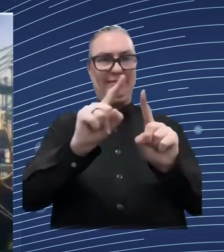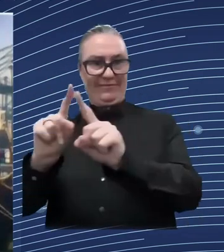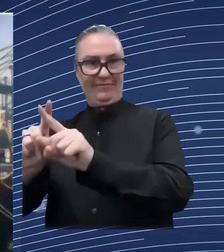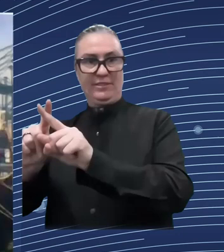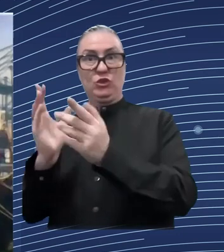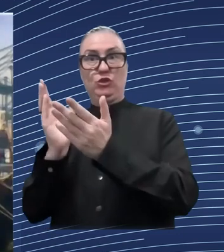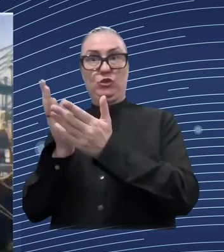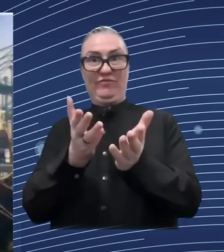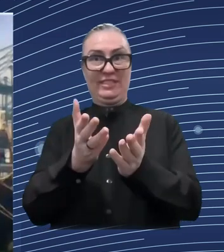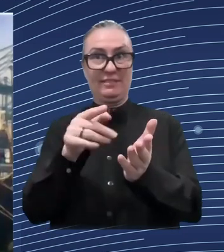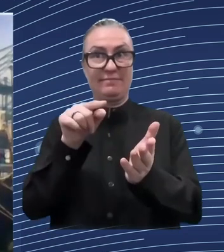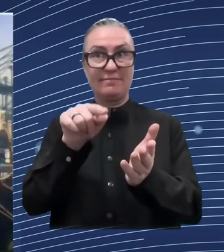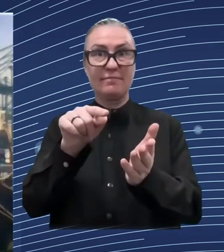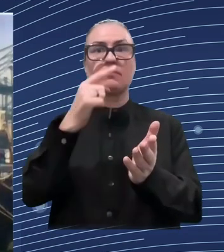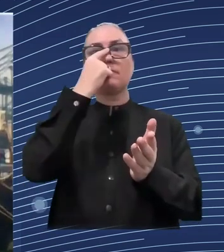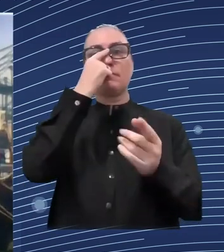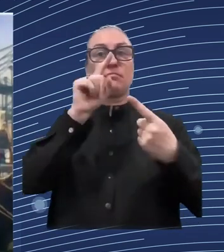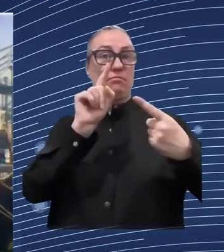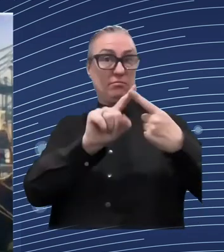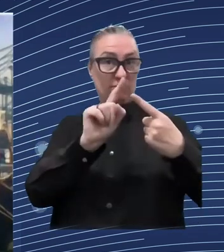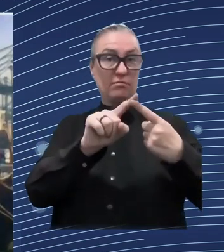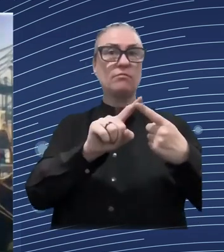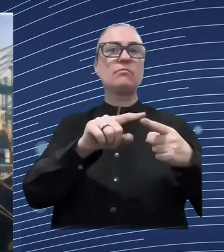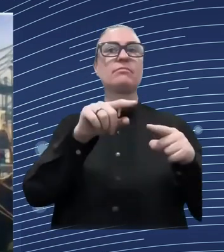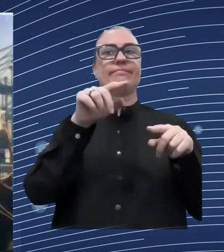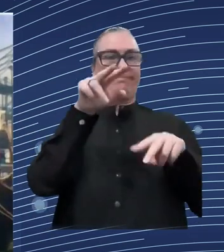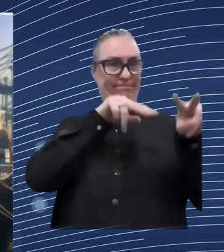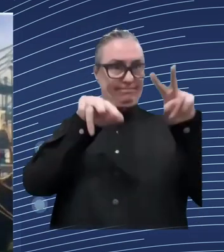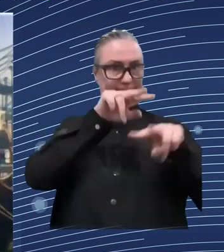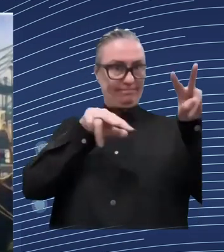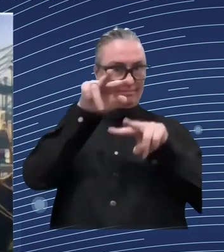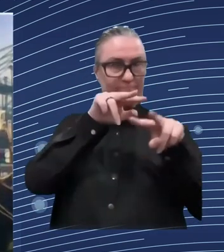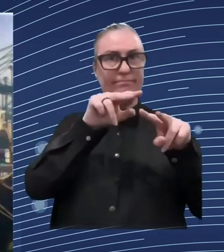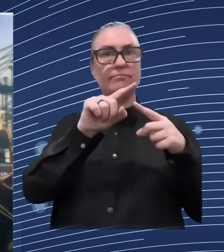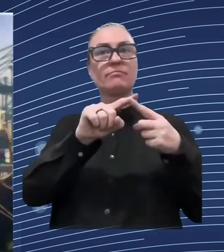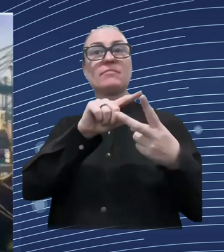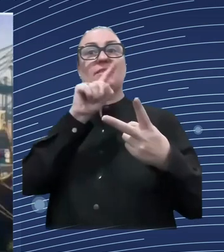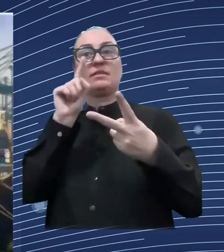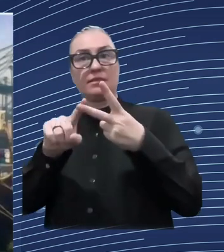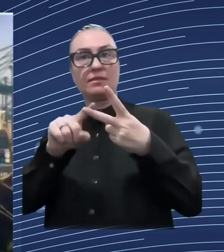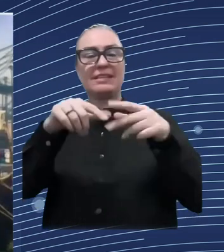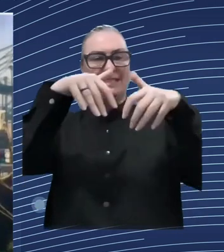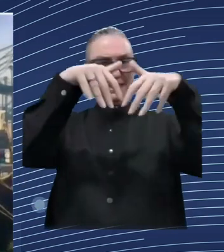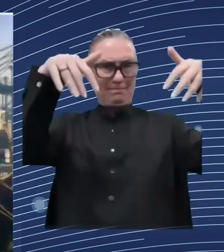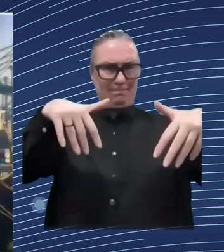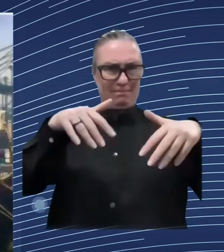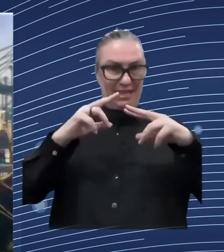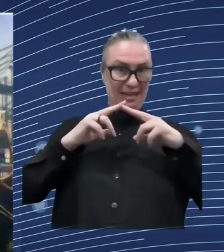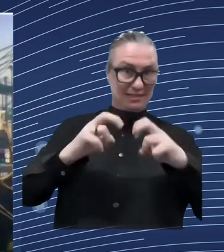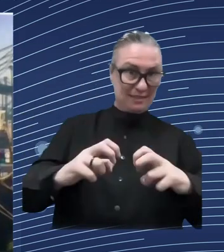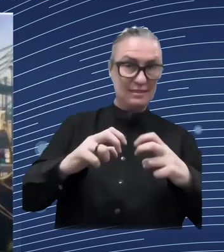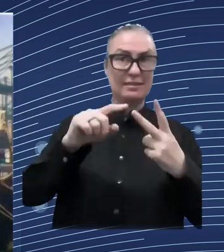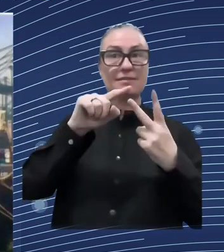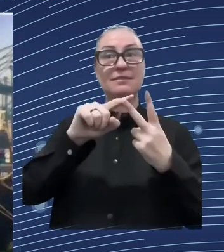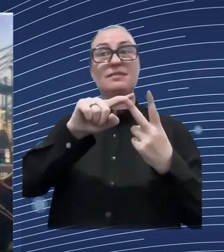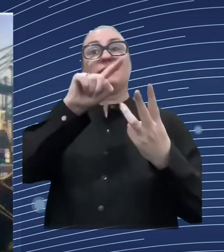do policy advice on the european family so with the commission working with marlene with the ukraine plan but of course very importantly